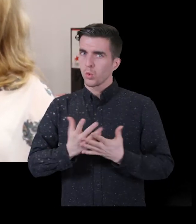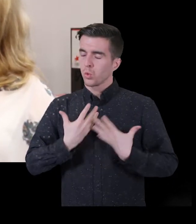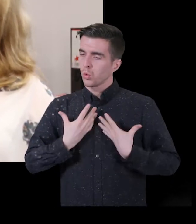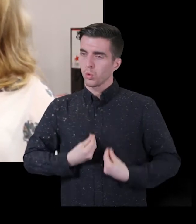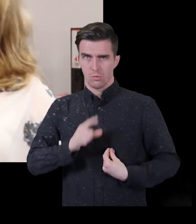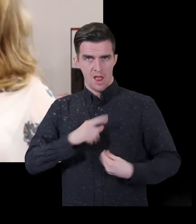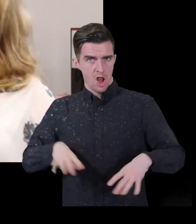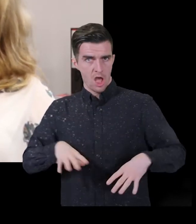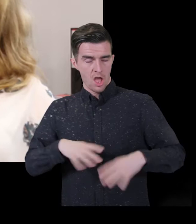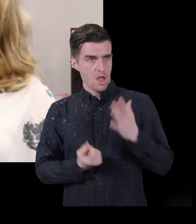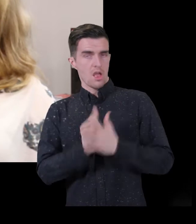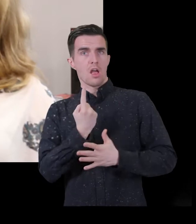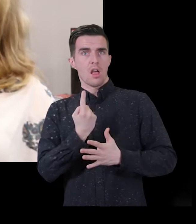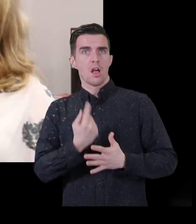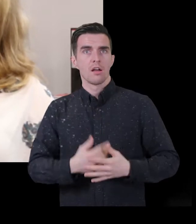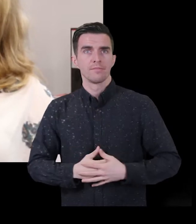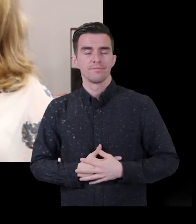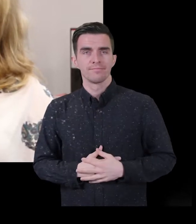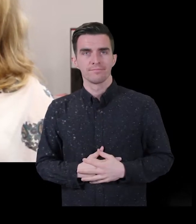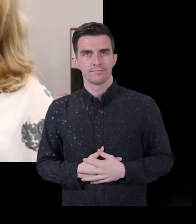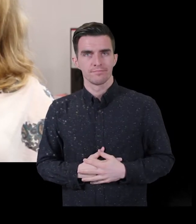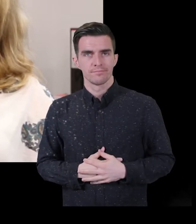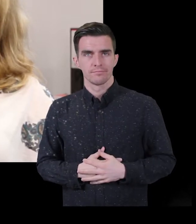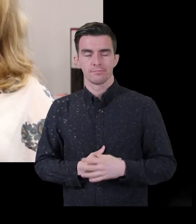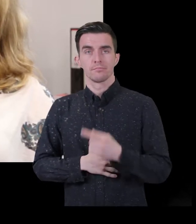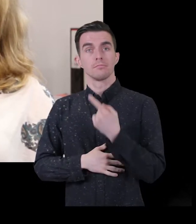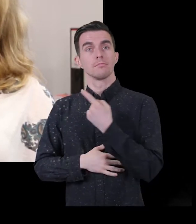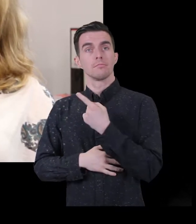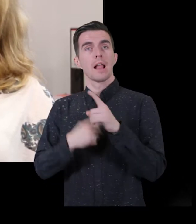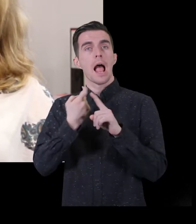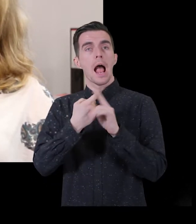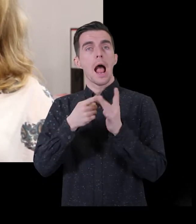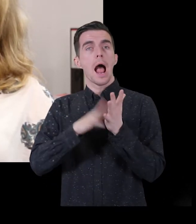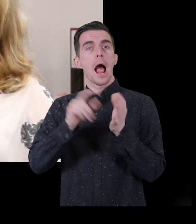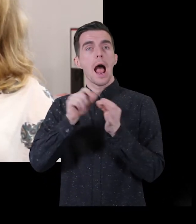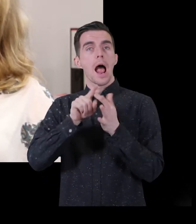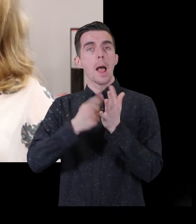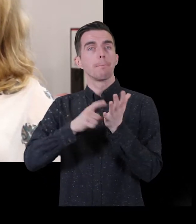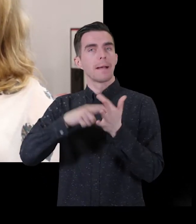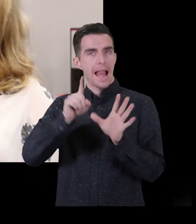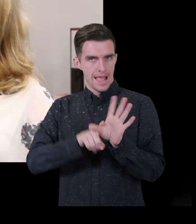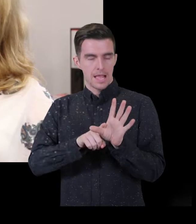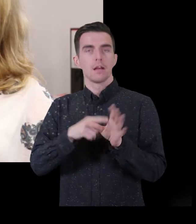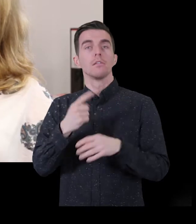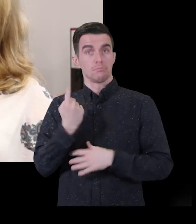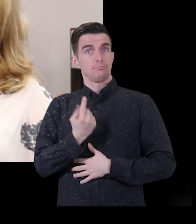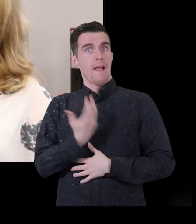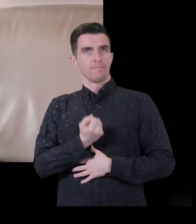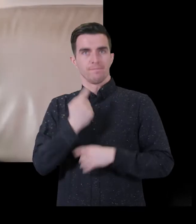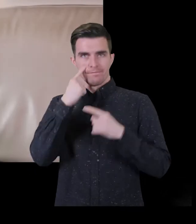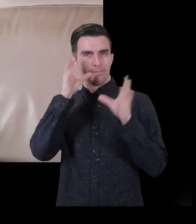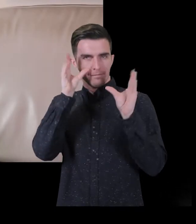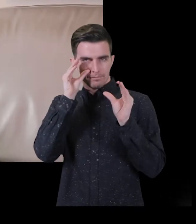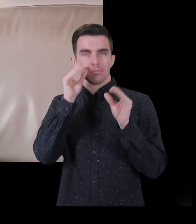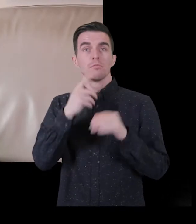being able to read, go out on your own. It was quite devastating, especially at that age.